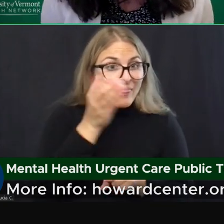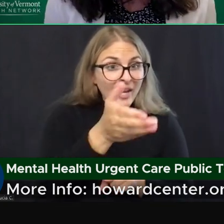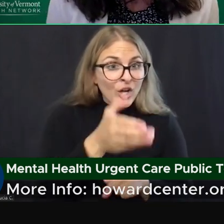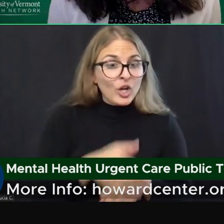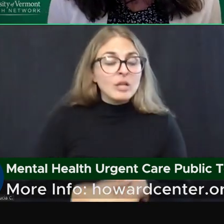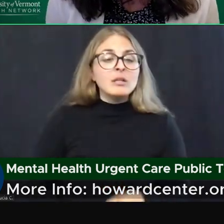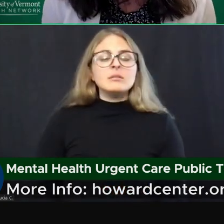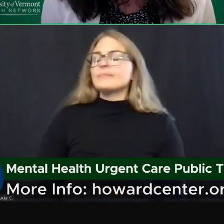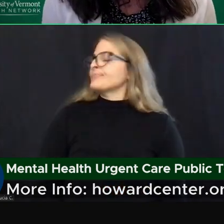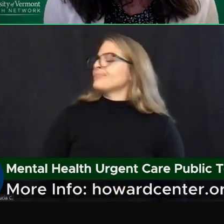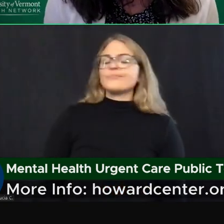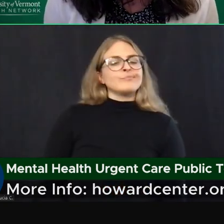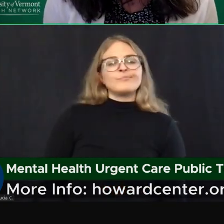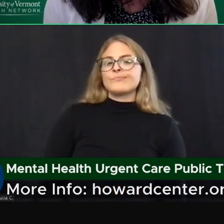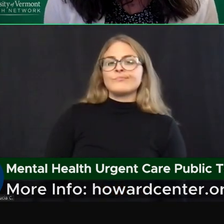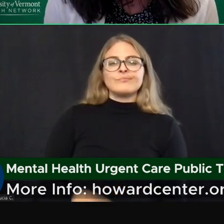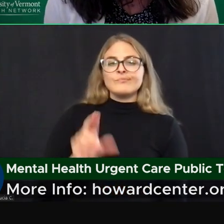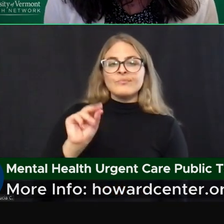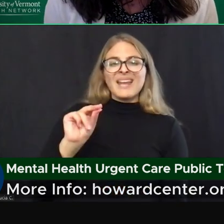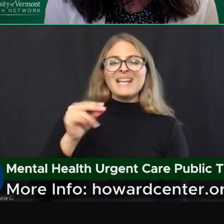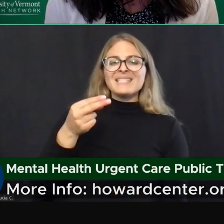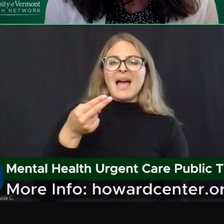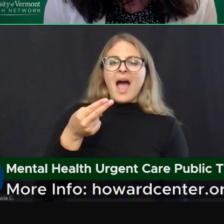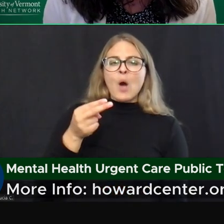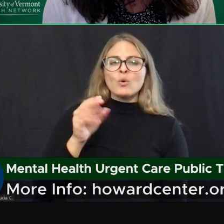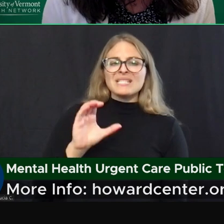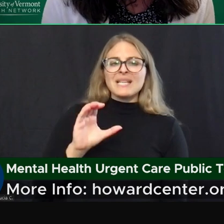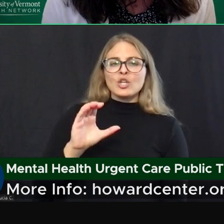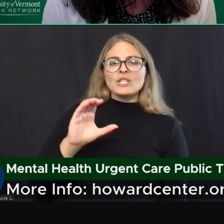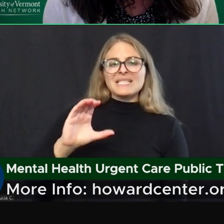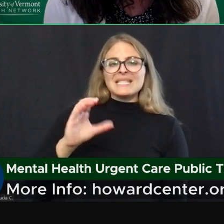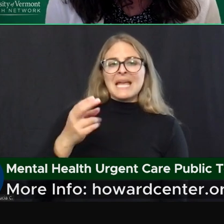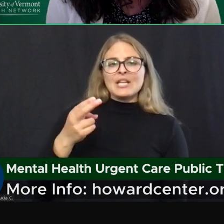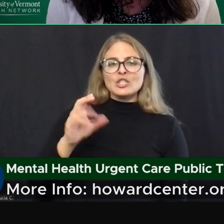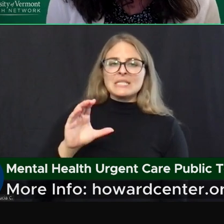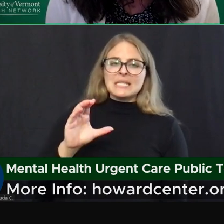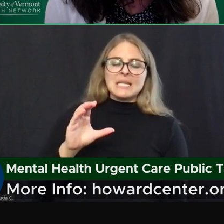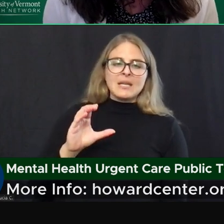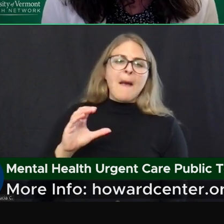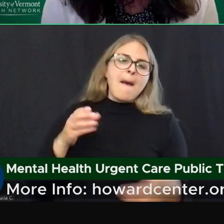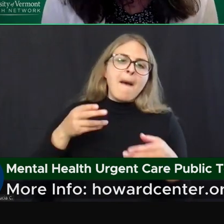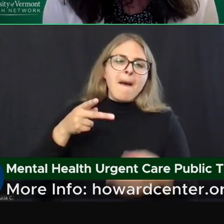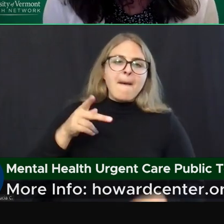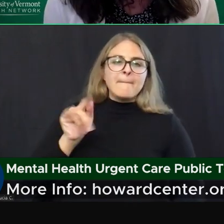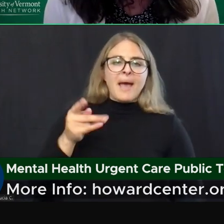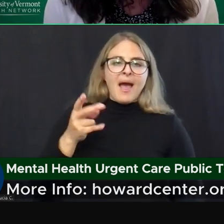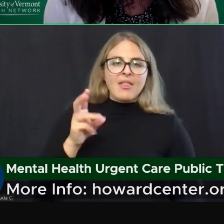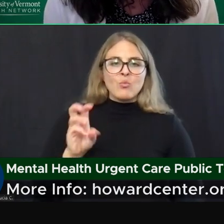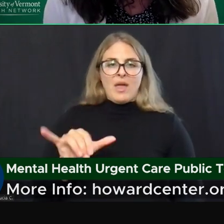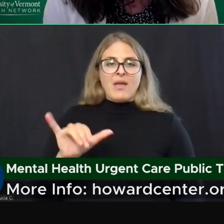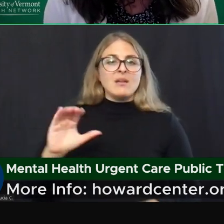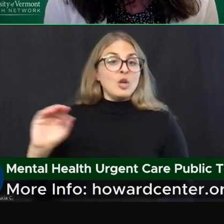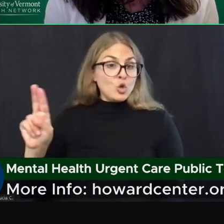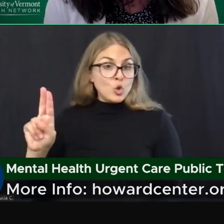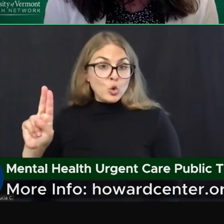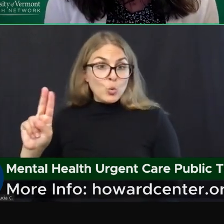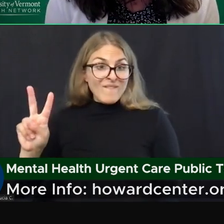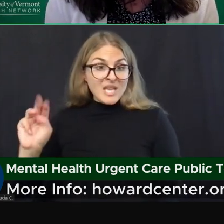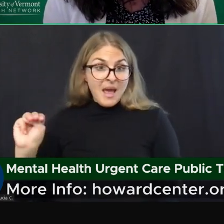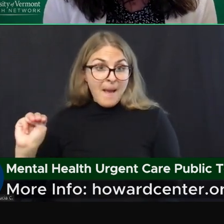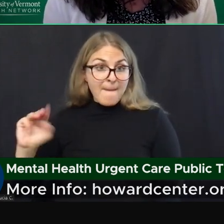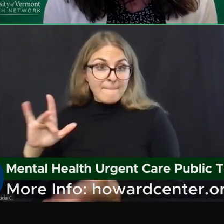Howard Center CHC Pathways staffed program. There will be no UVM Medical Center staff